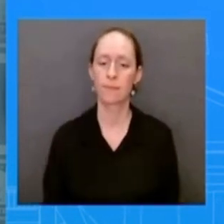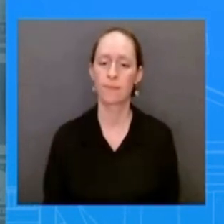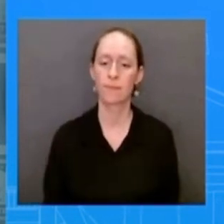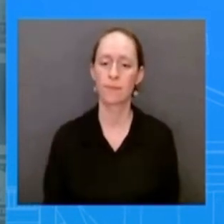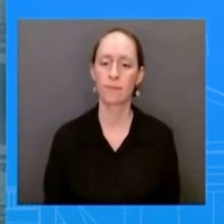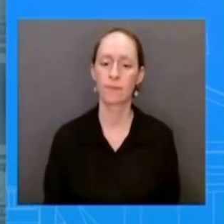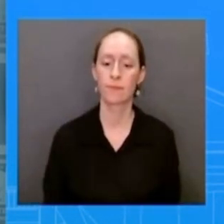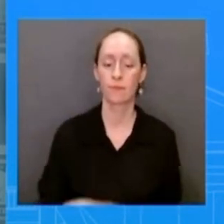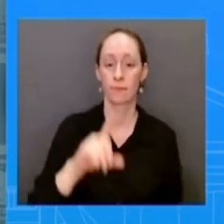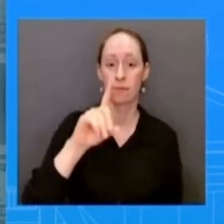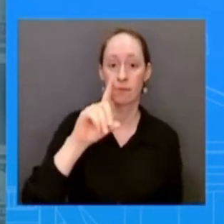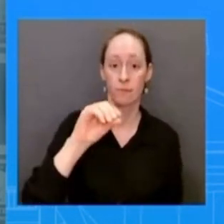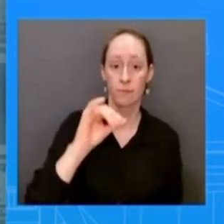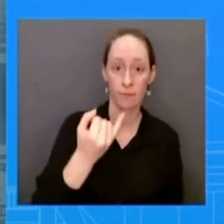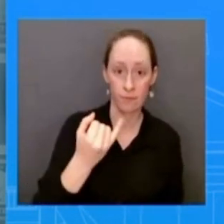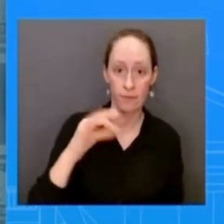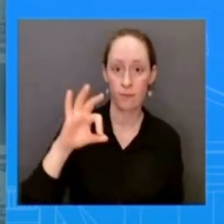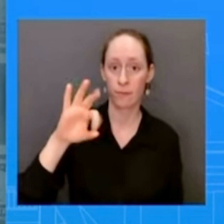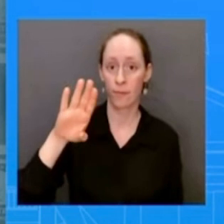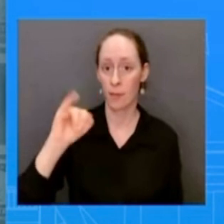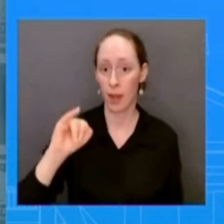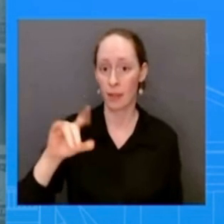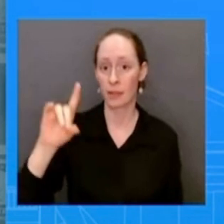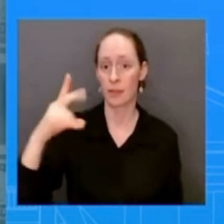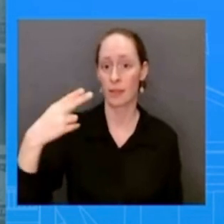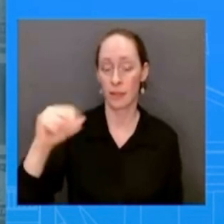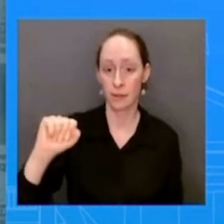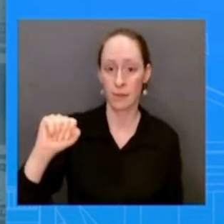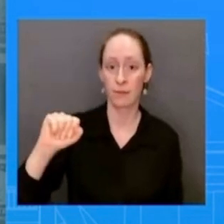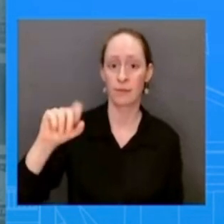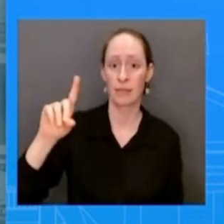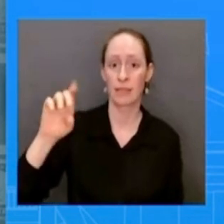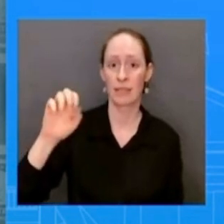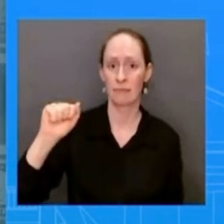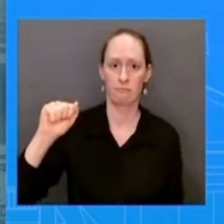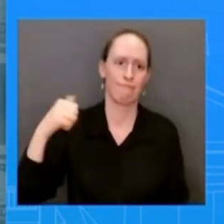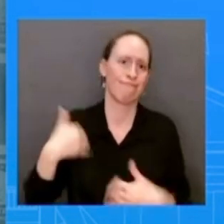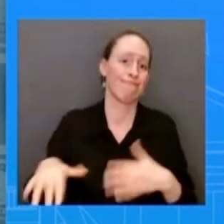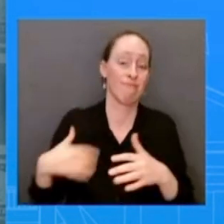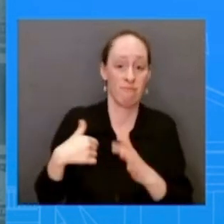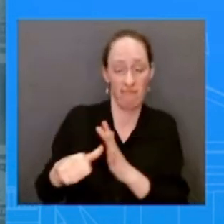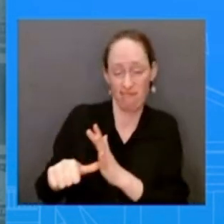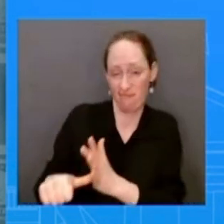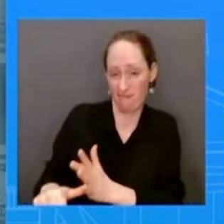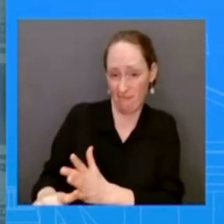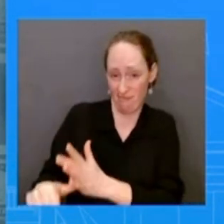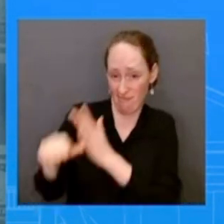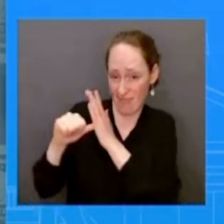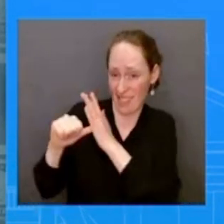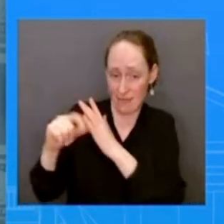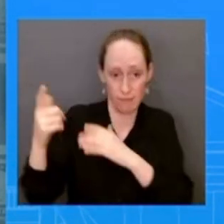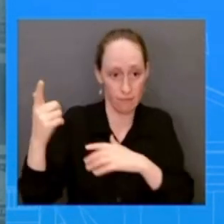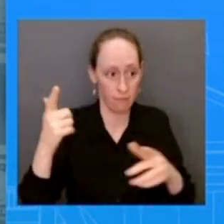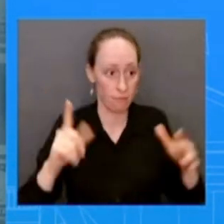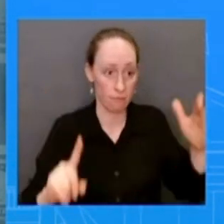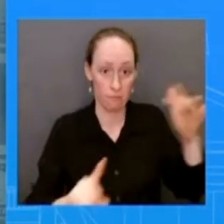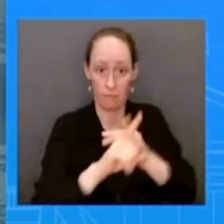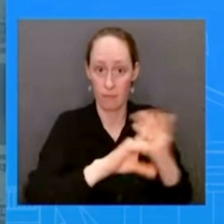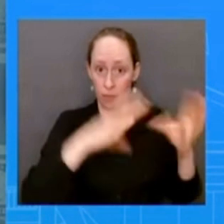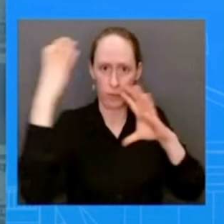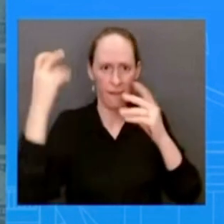dea for their swift response to this awful incident and for their continued collaboration with mexican authorities